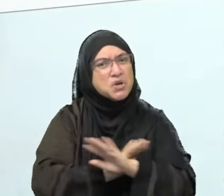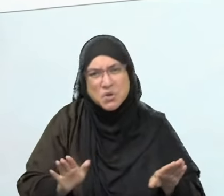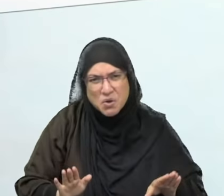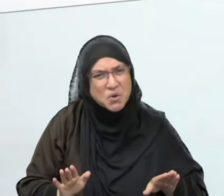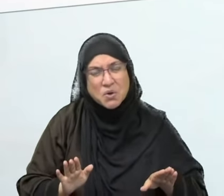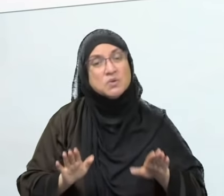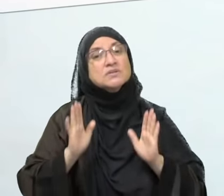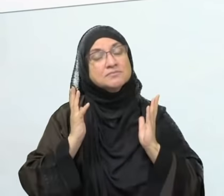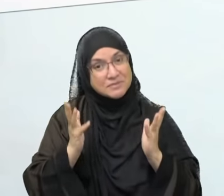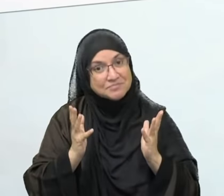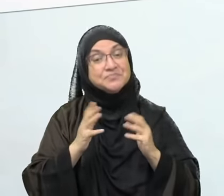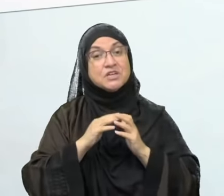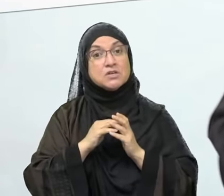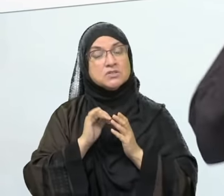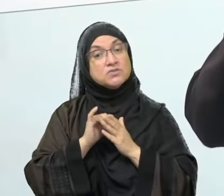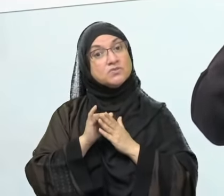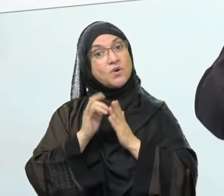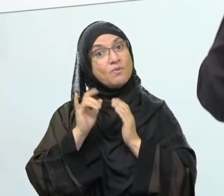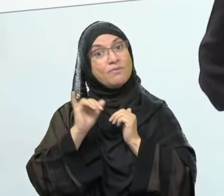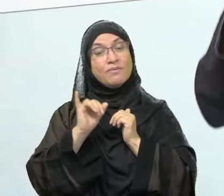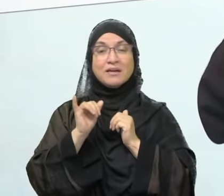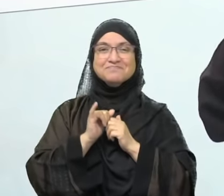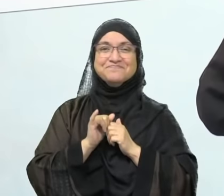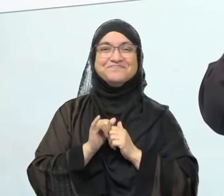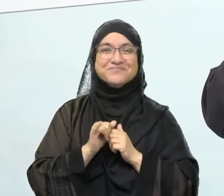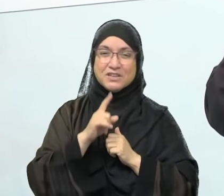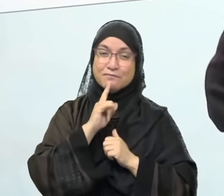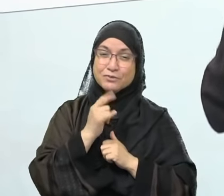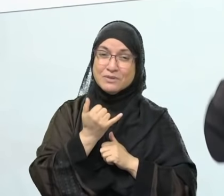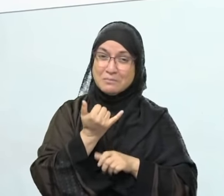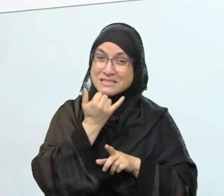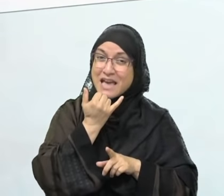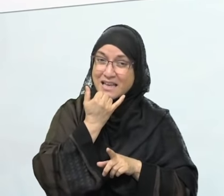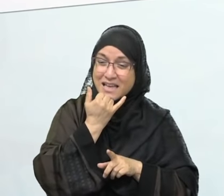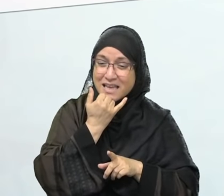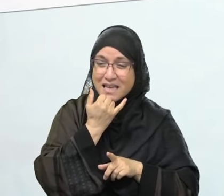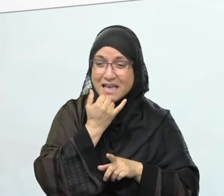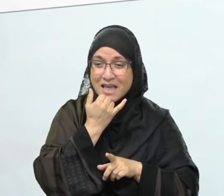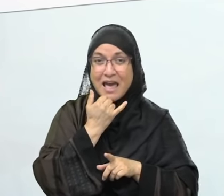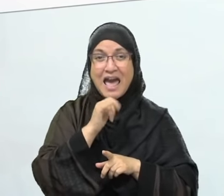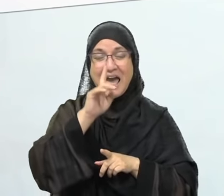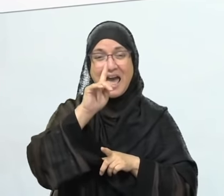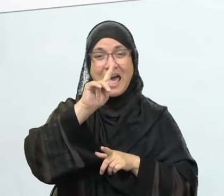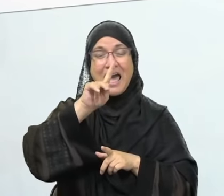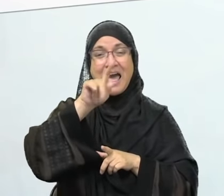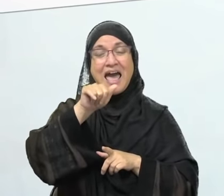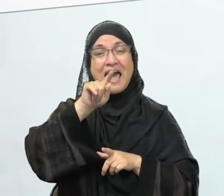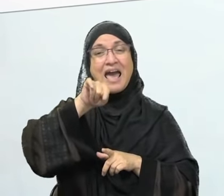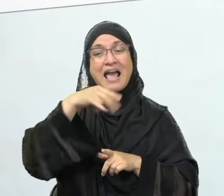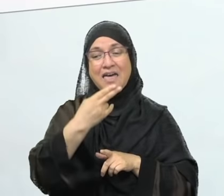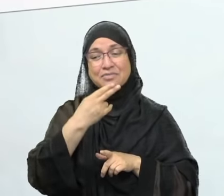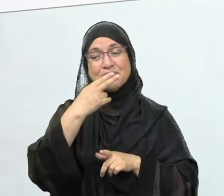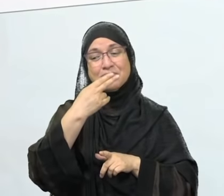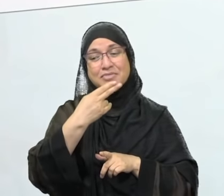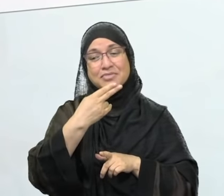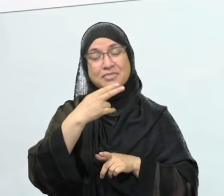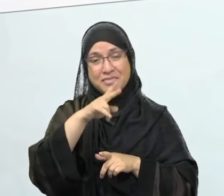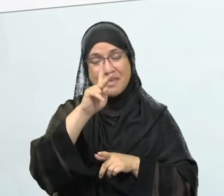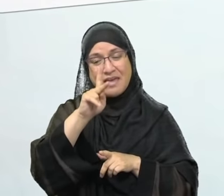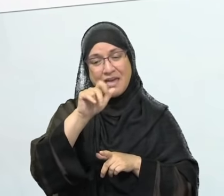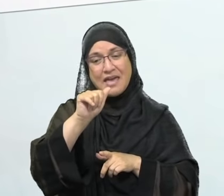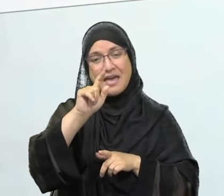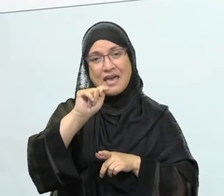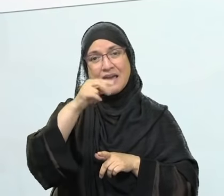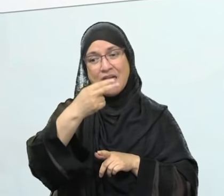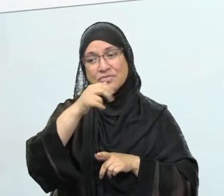much worse than us, right? People that tell much greater lies, much more consequential lies. And so is it a lie if I misrepresent